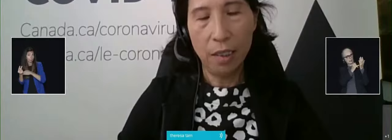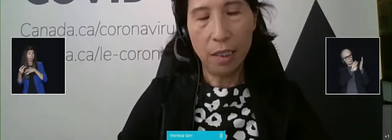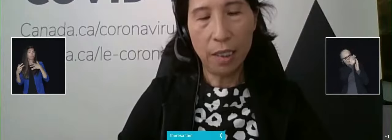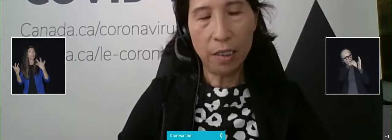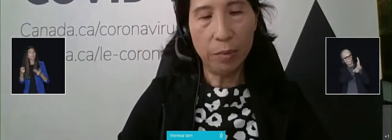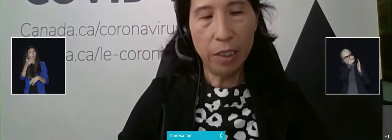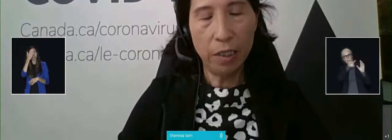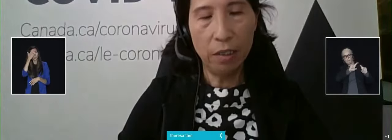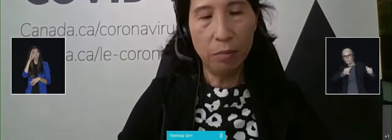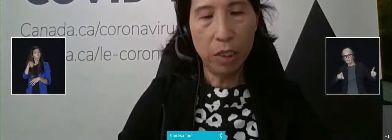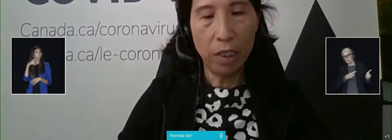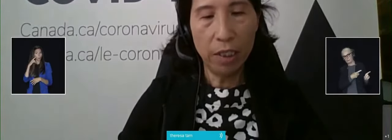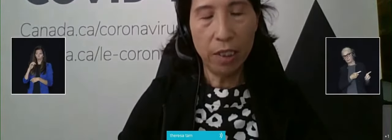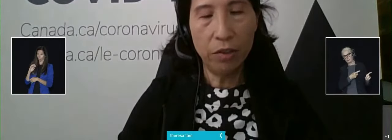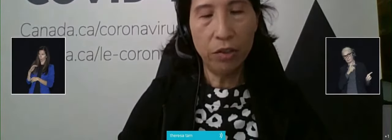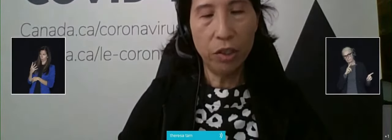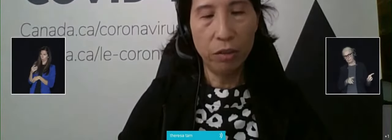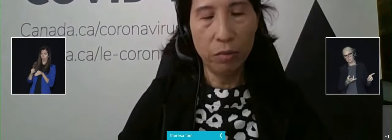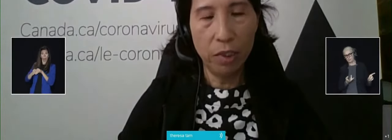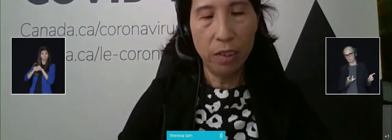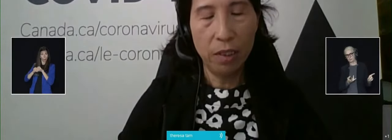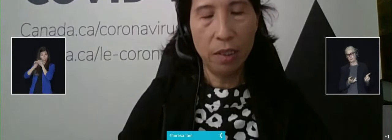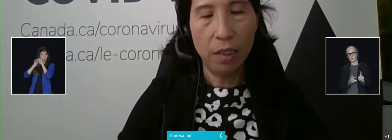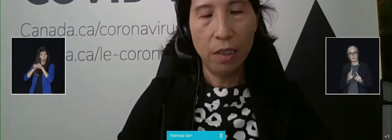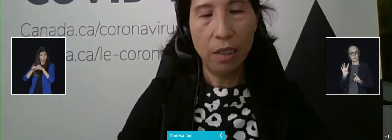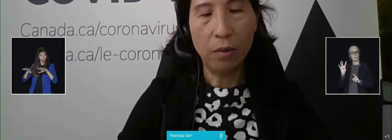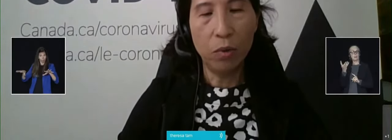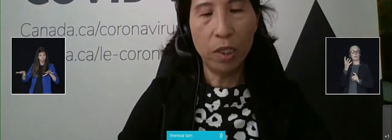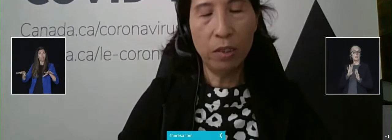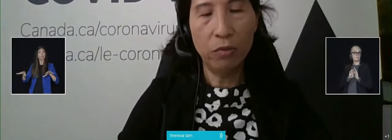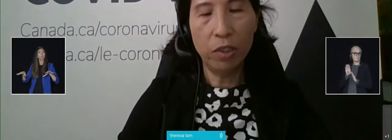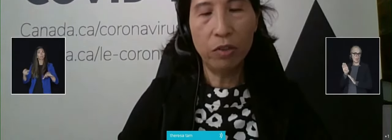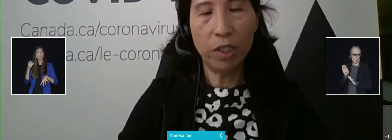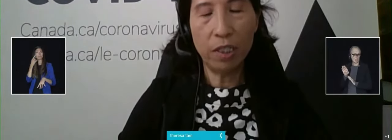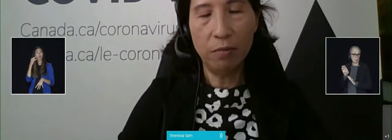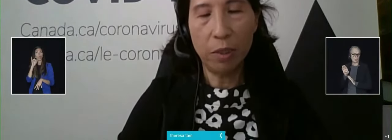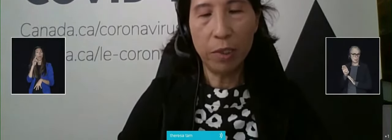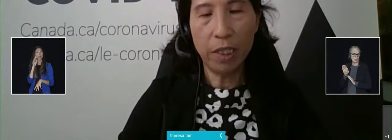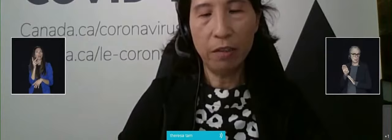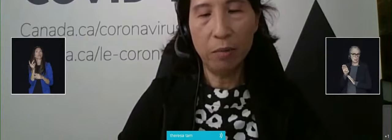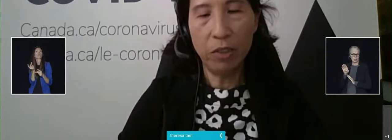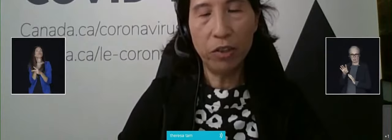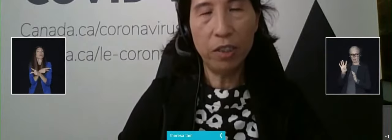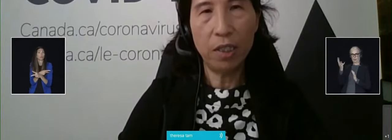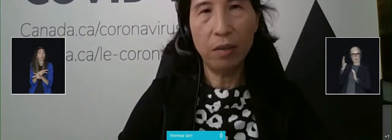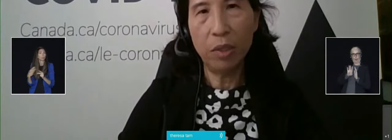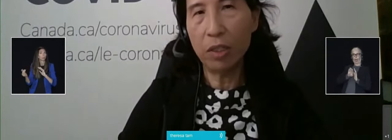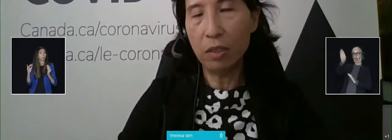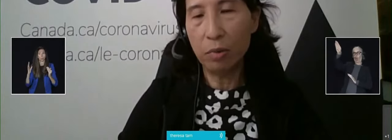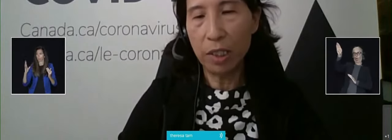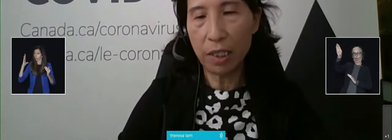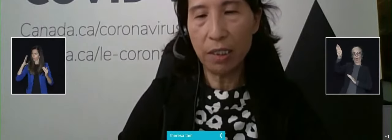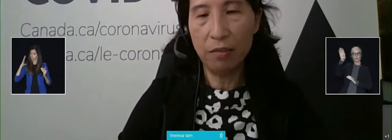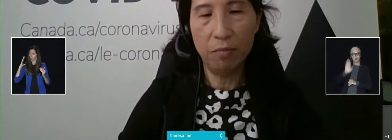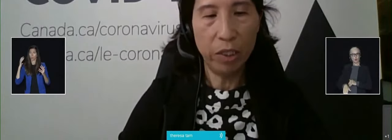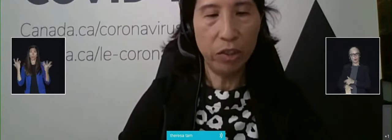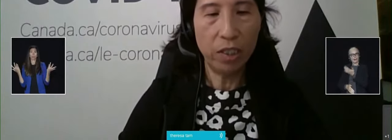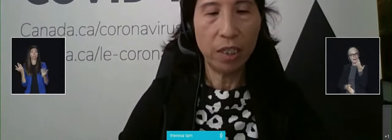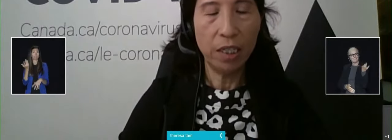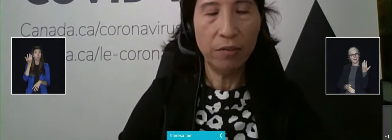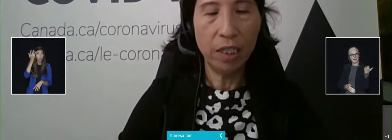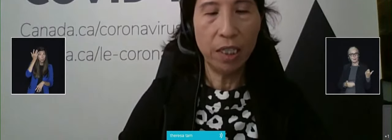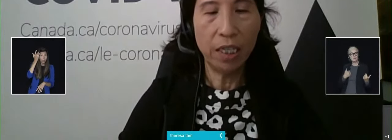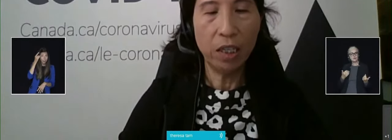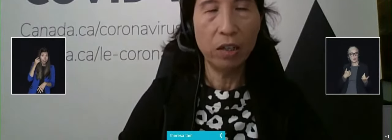others, and that's because the modeling assumes that once restrictive public health measures and personal protective